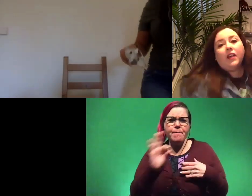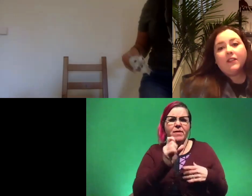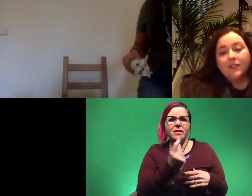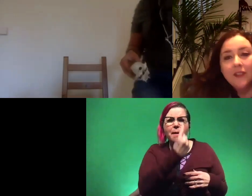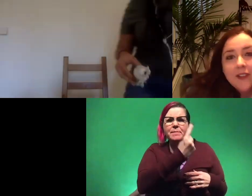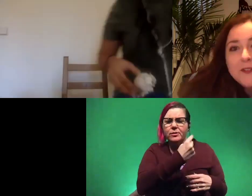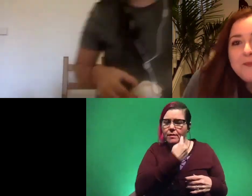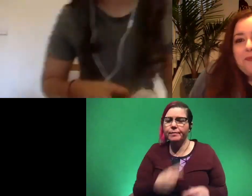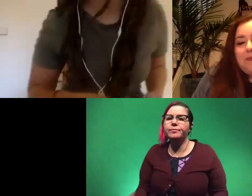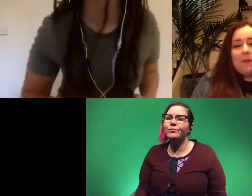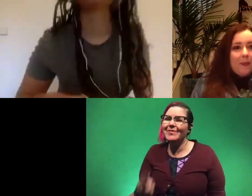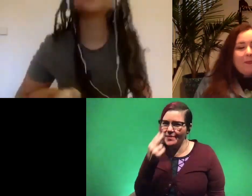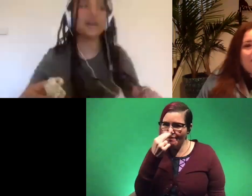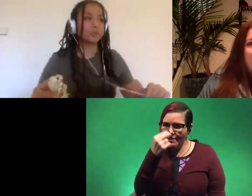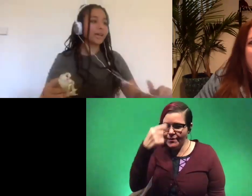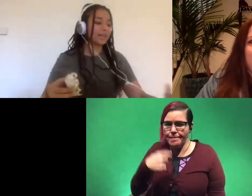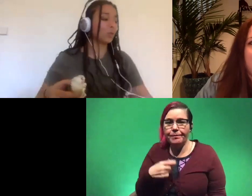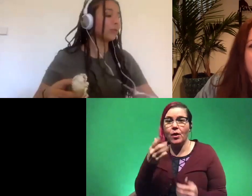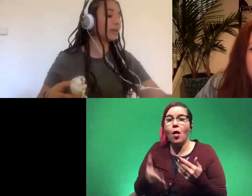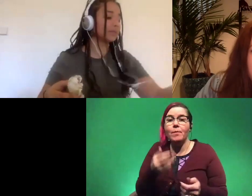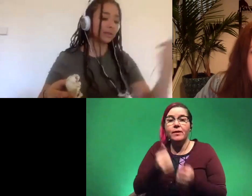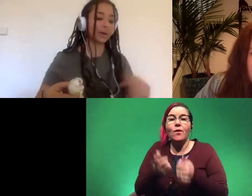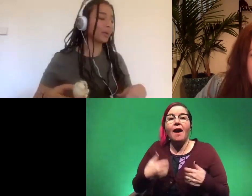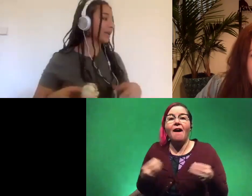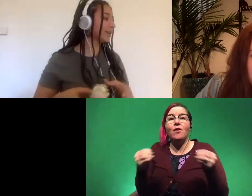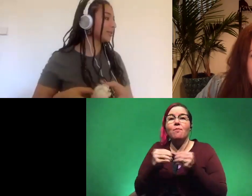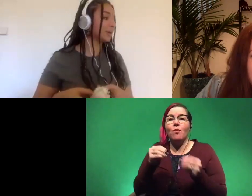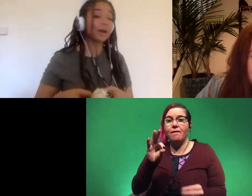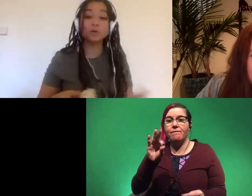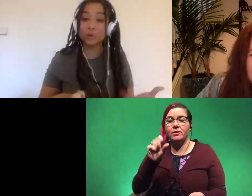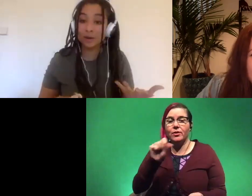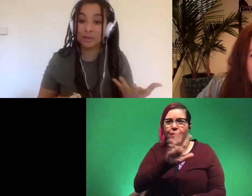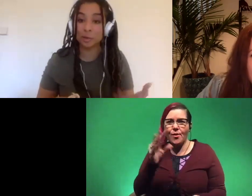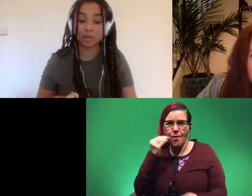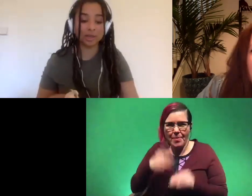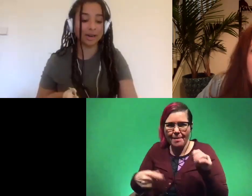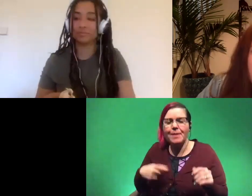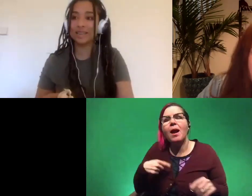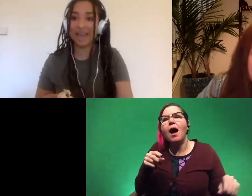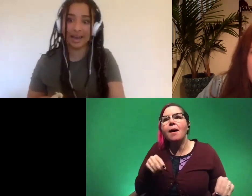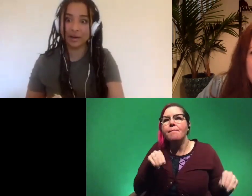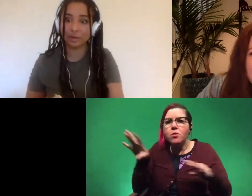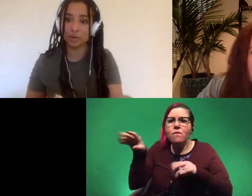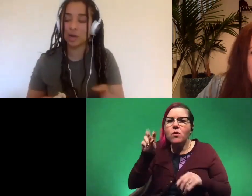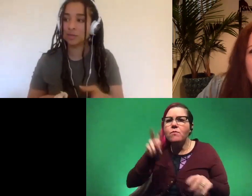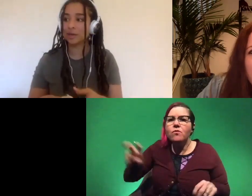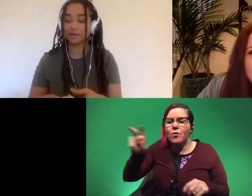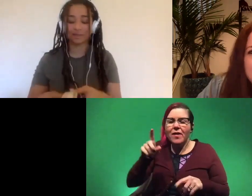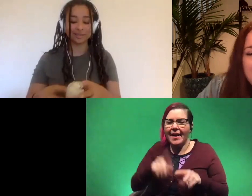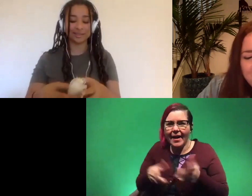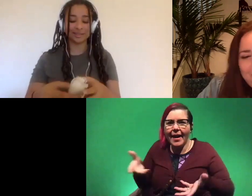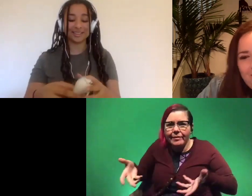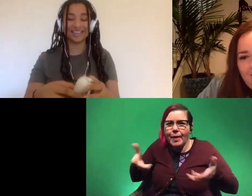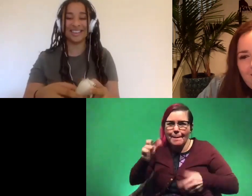it's so funny to me that almost everybody has more fossils in their home than i do but i move around so much that i can't carry a bunch of rocks rocks